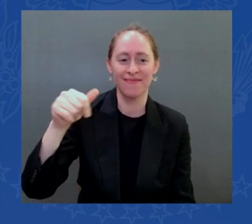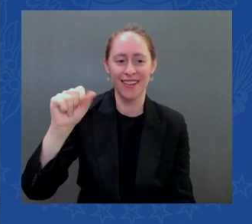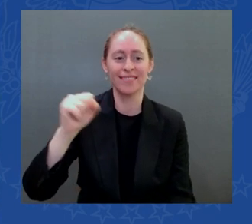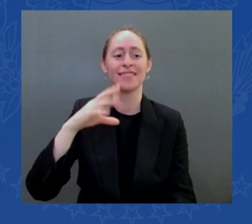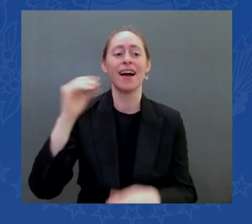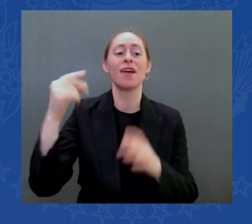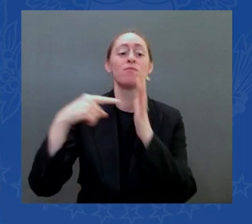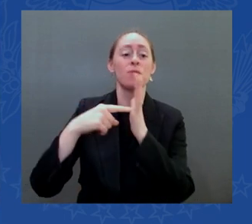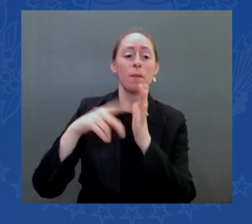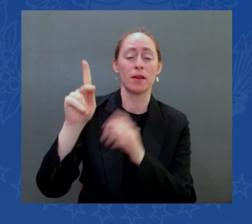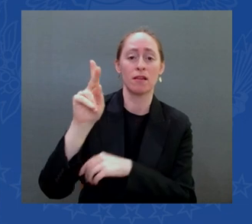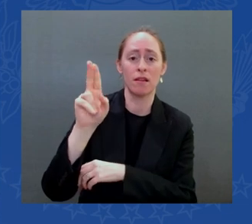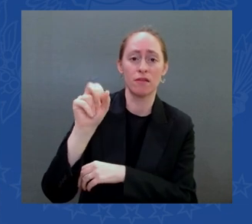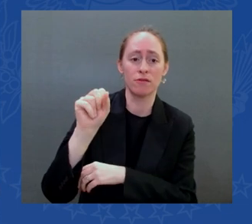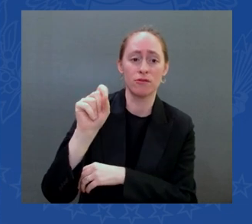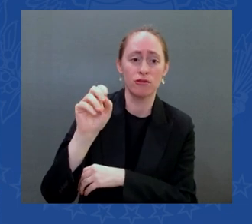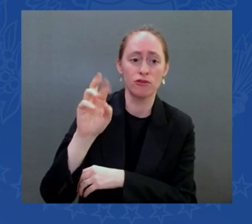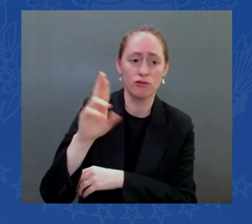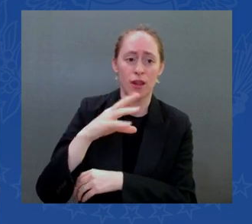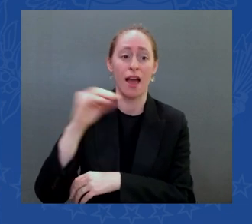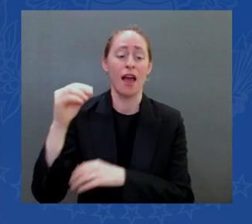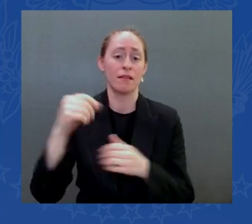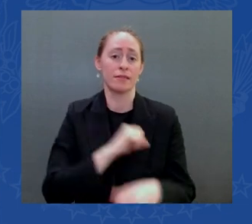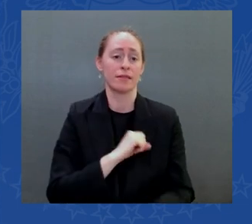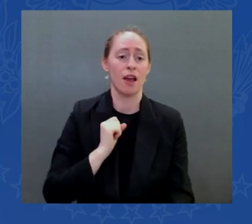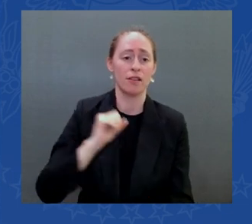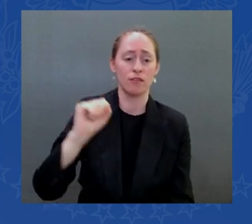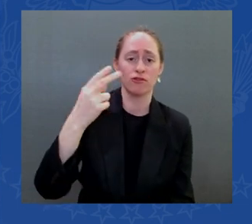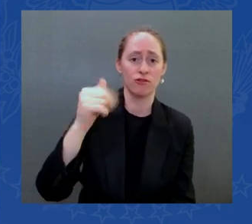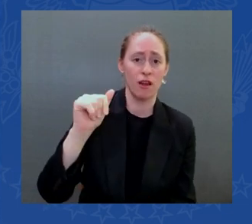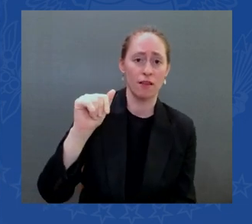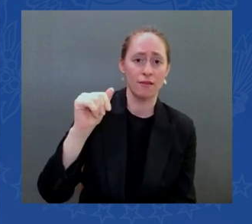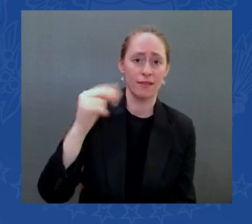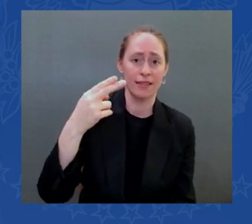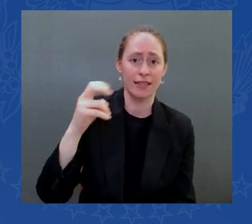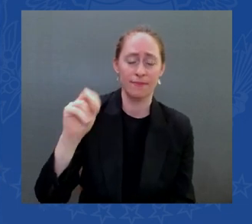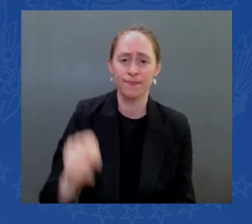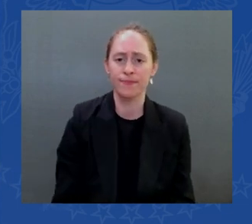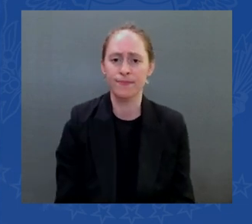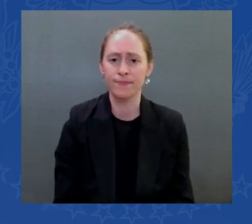of the United States Joe Biden